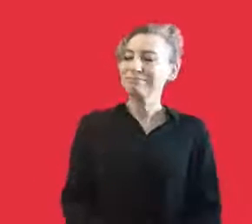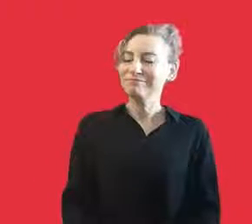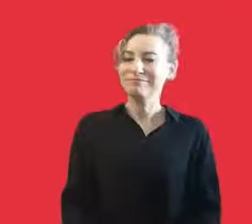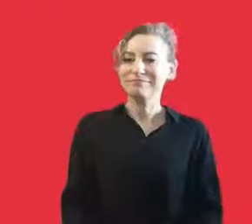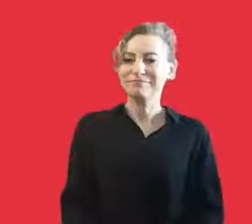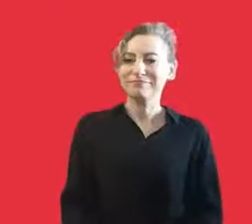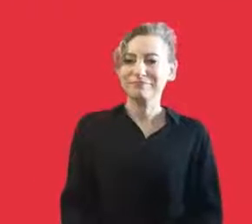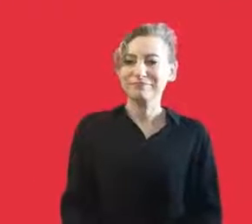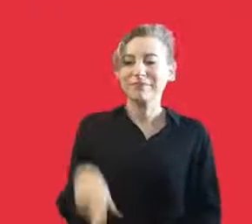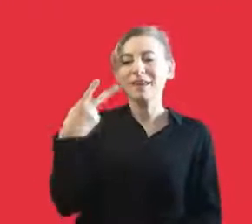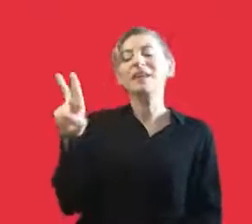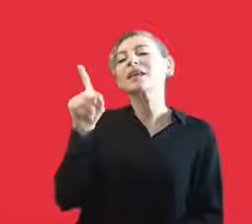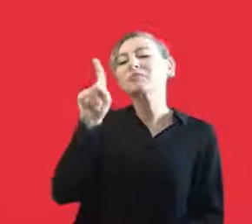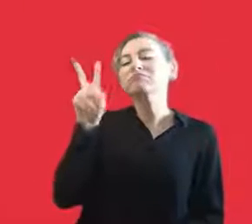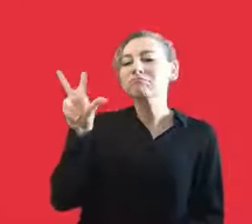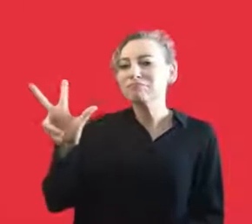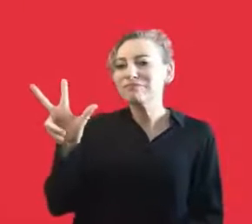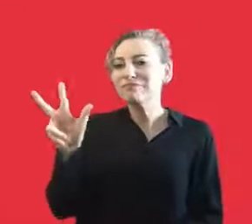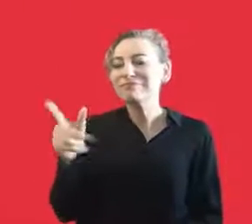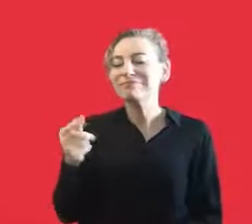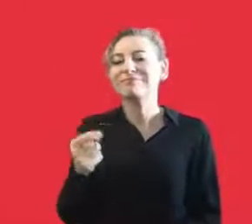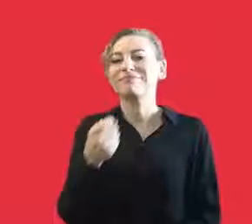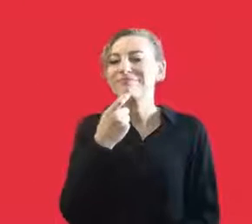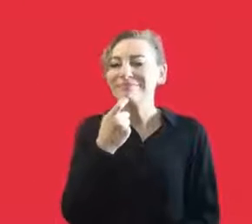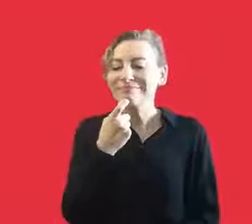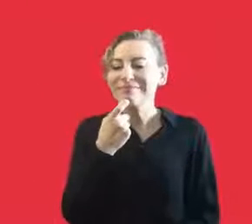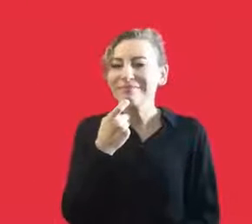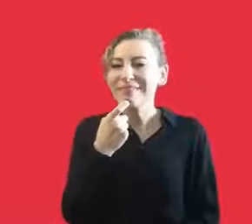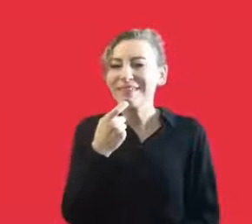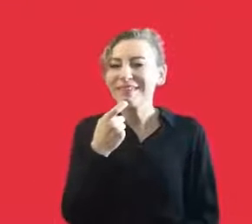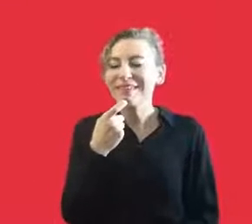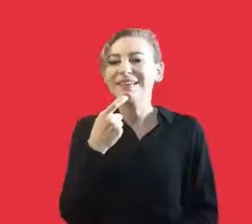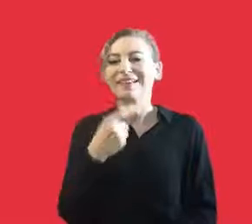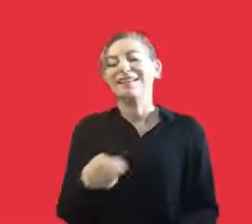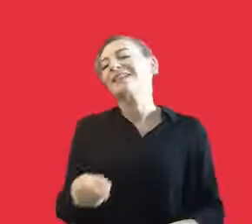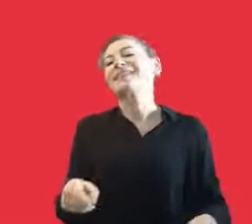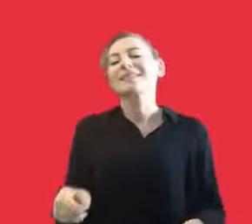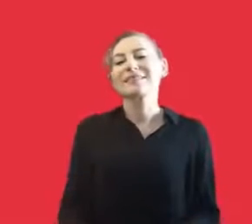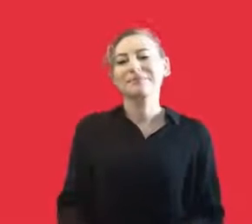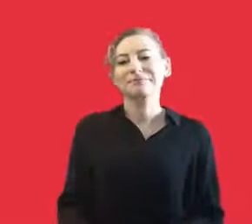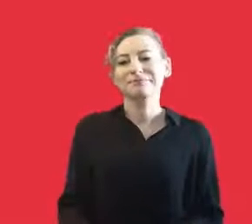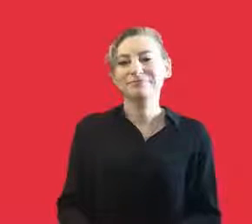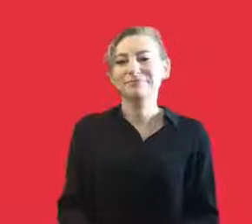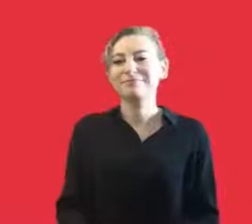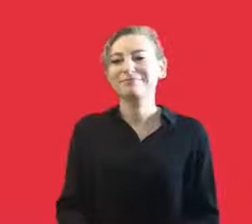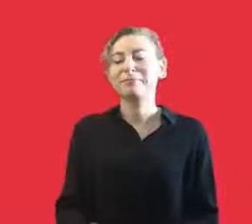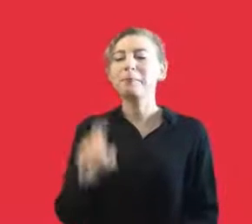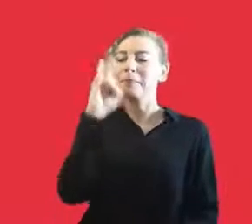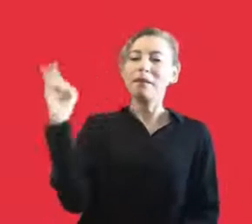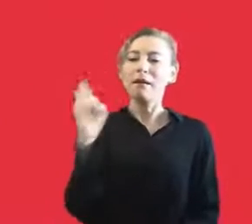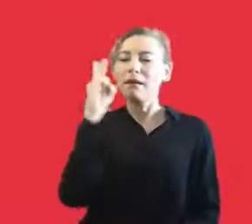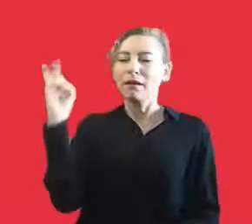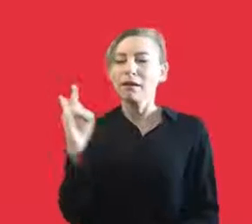we paid that debt. And then we have succeeded. 2013, there was Gezi protest